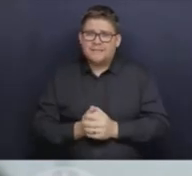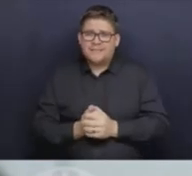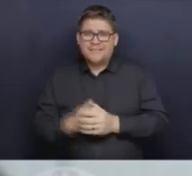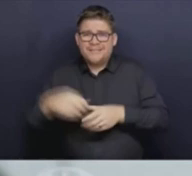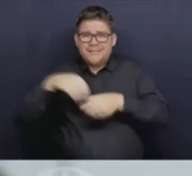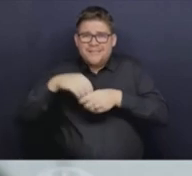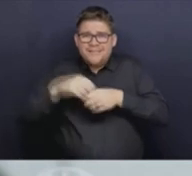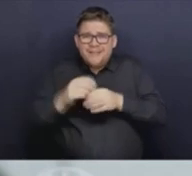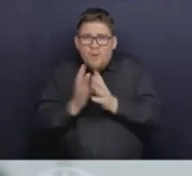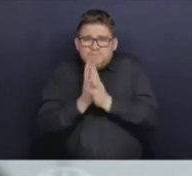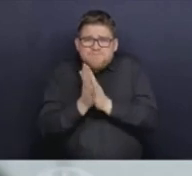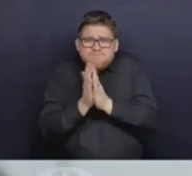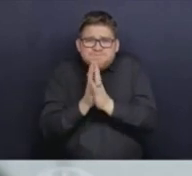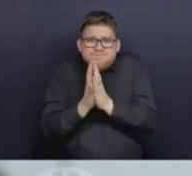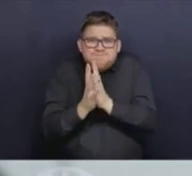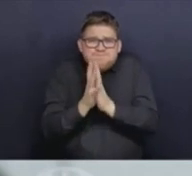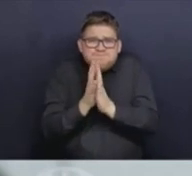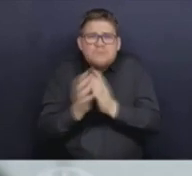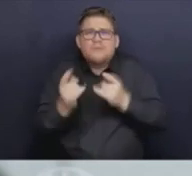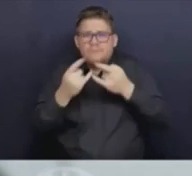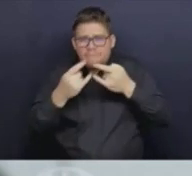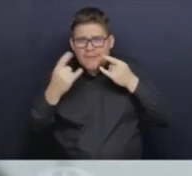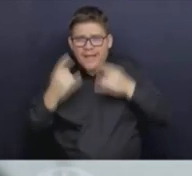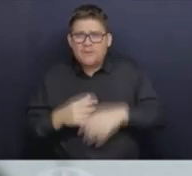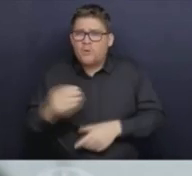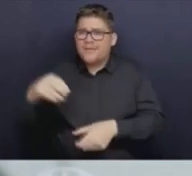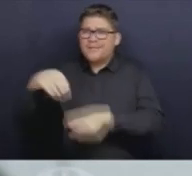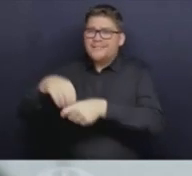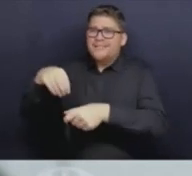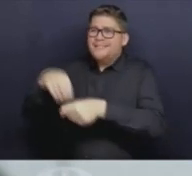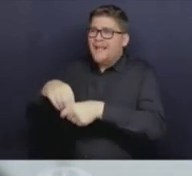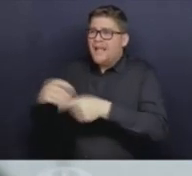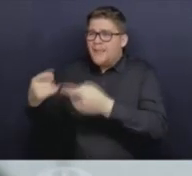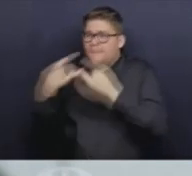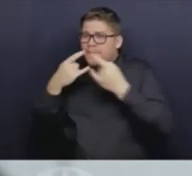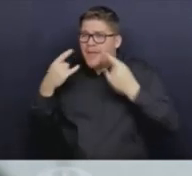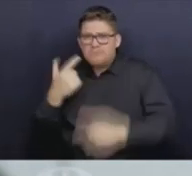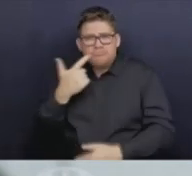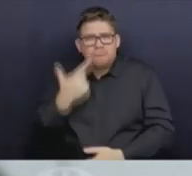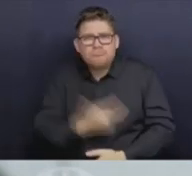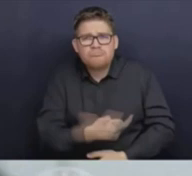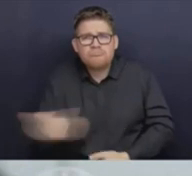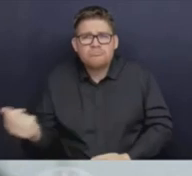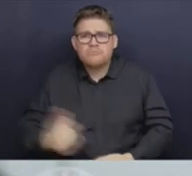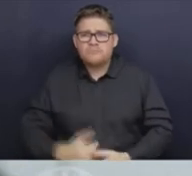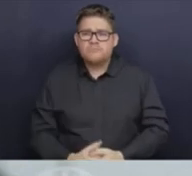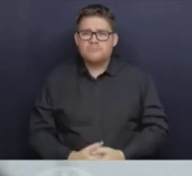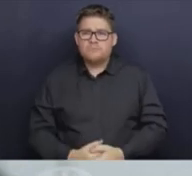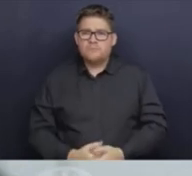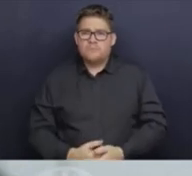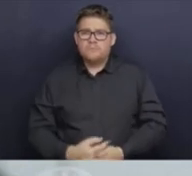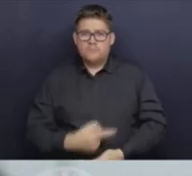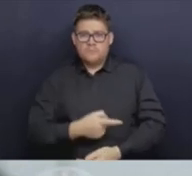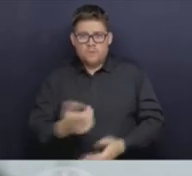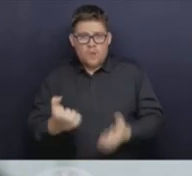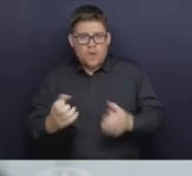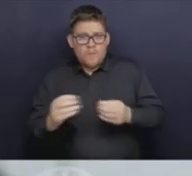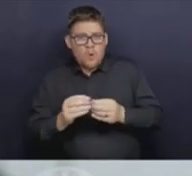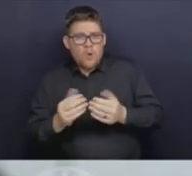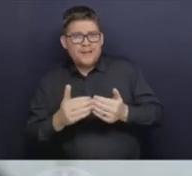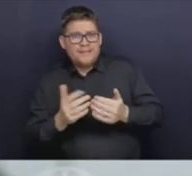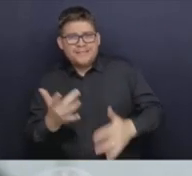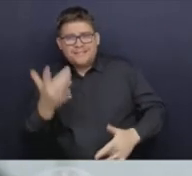You can wear masks for yourself for additional protection if you're somebody who is more at risk, and for others